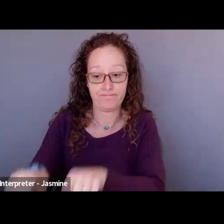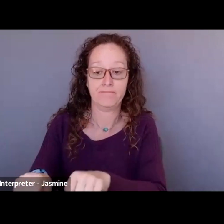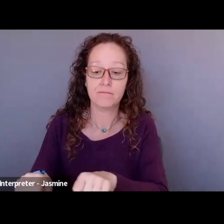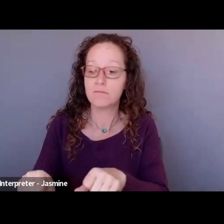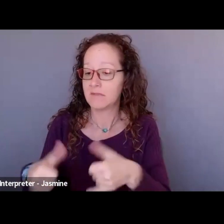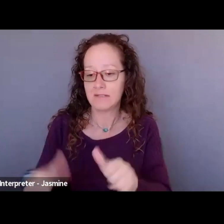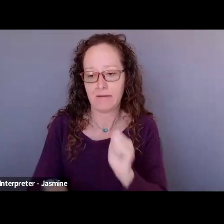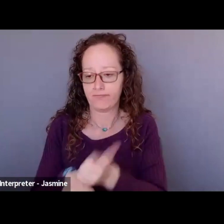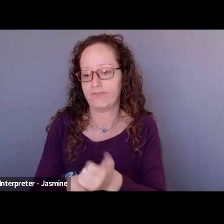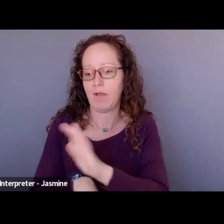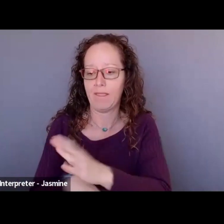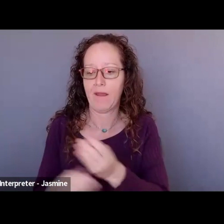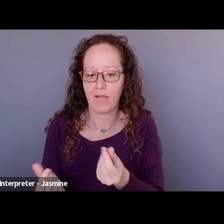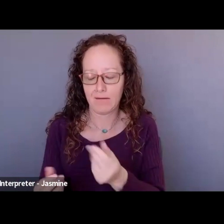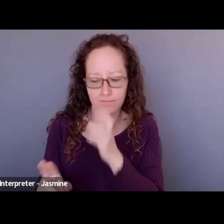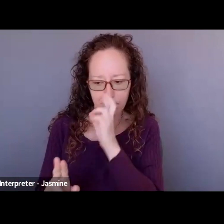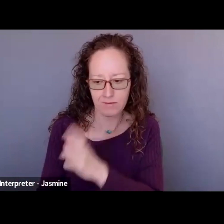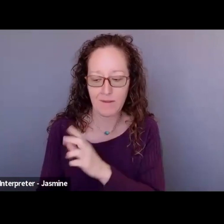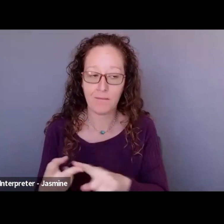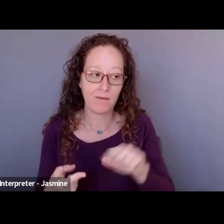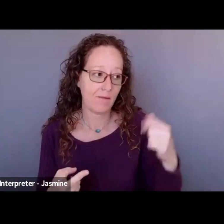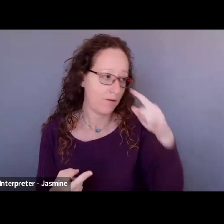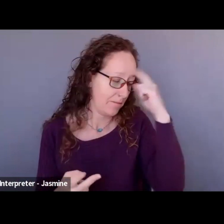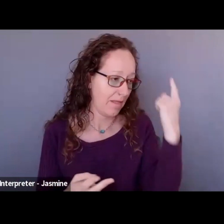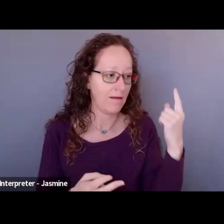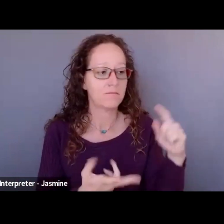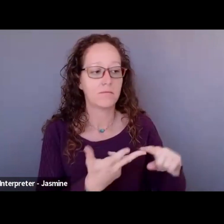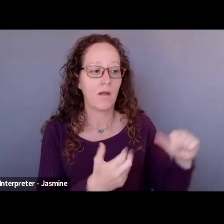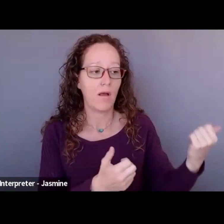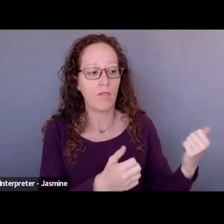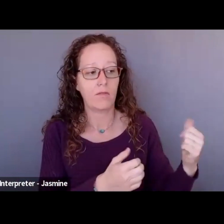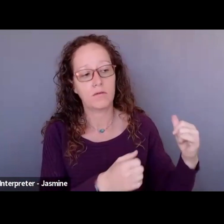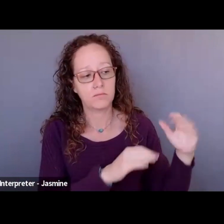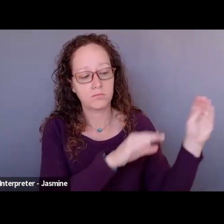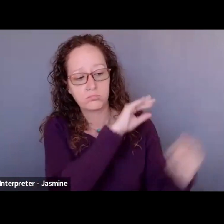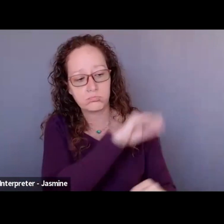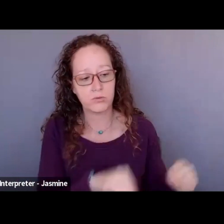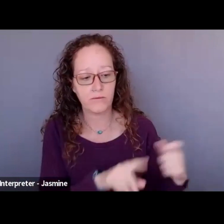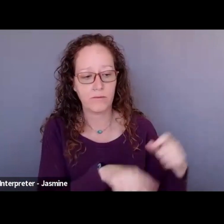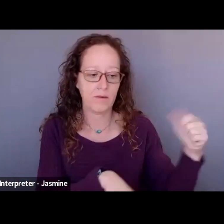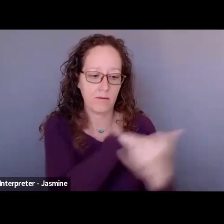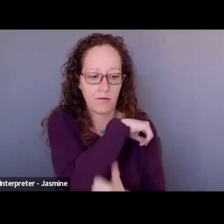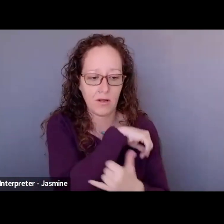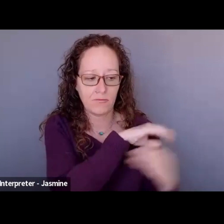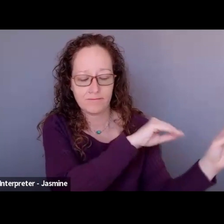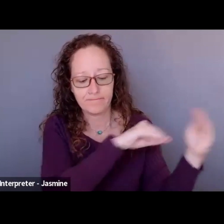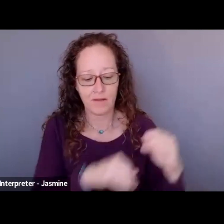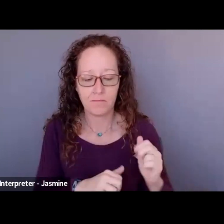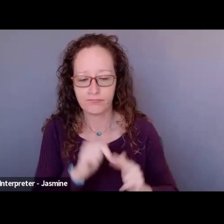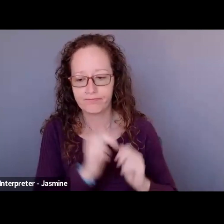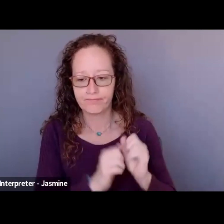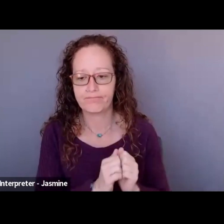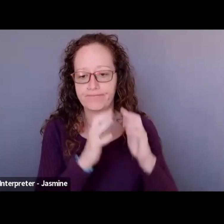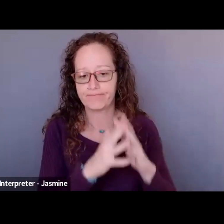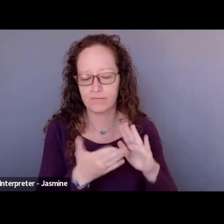as well as to the Black and immigrant communities that helped build the city that we know today. As we recognize that all of our pasts,